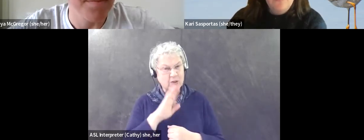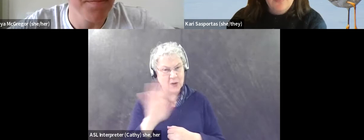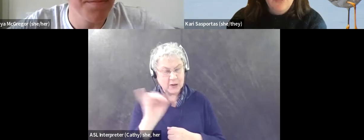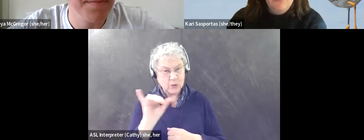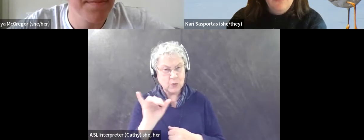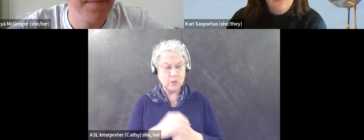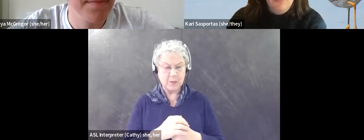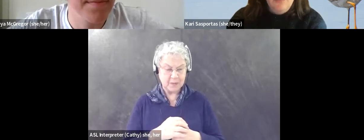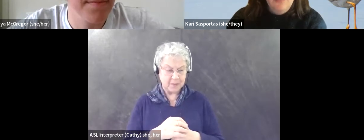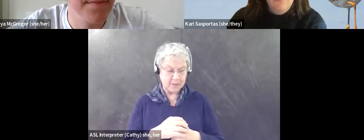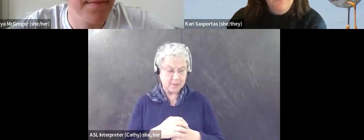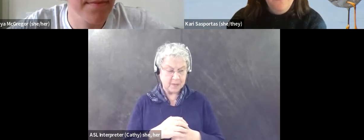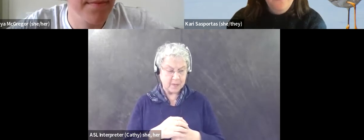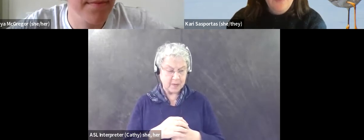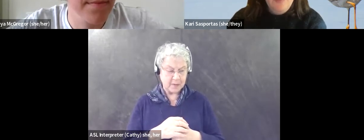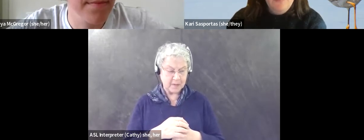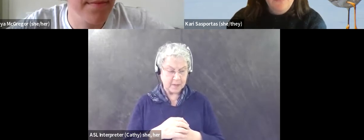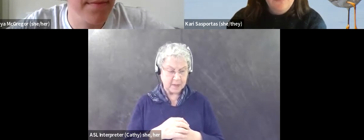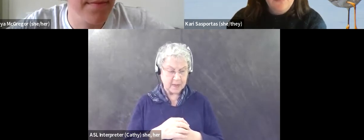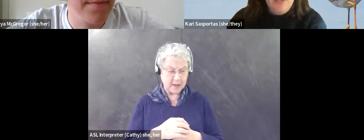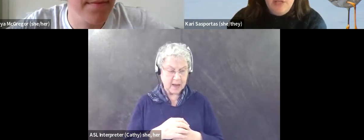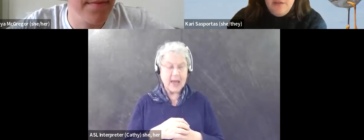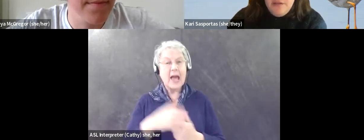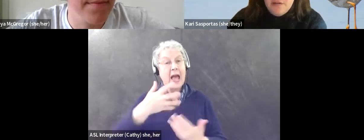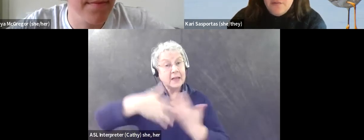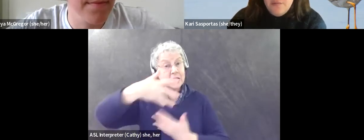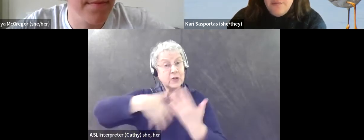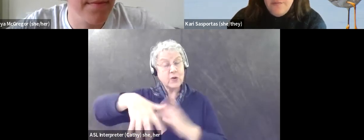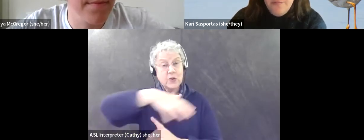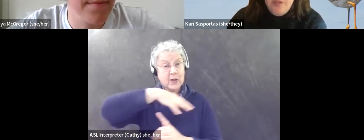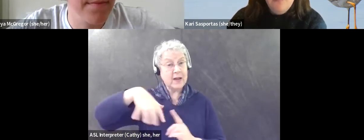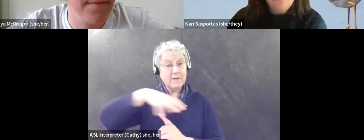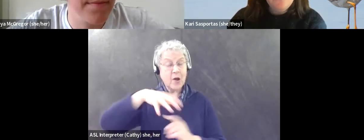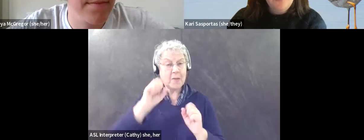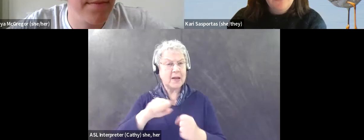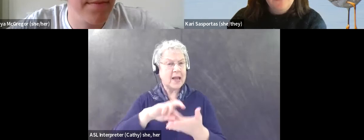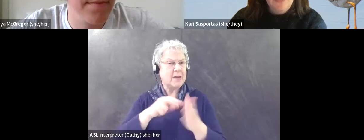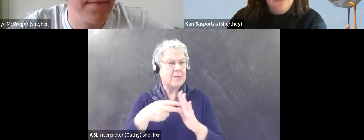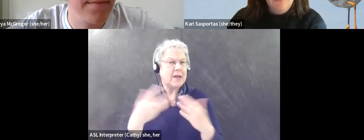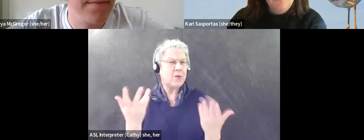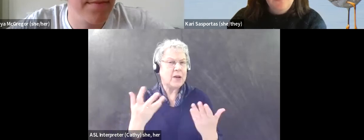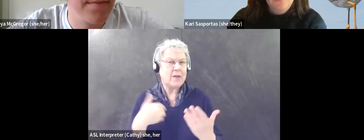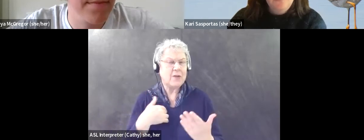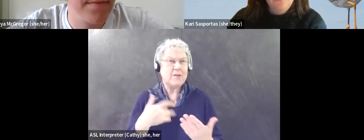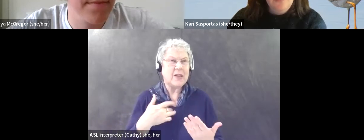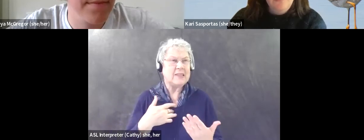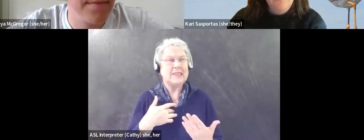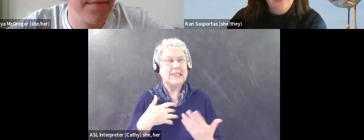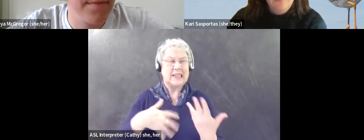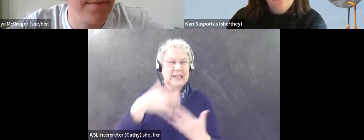social environment. And this could be anything from social anxiety to